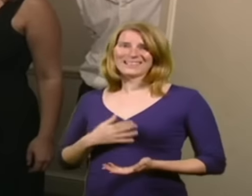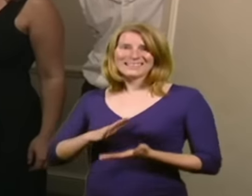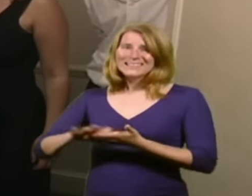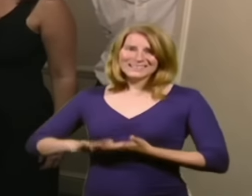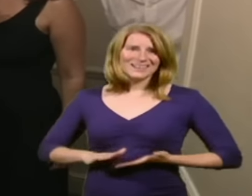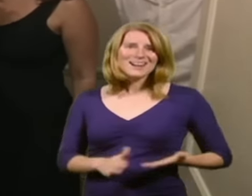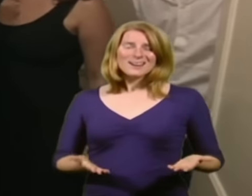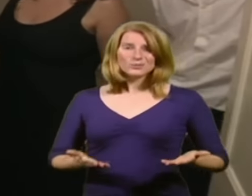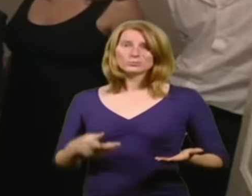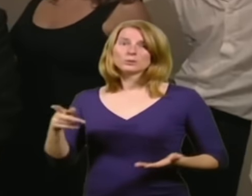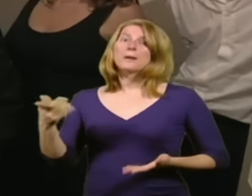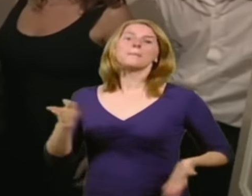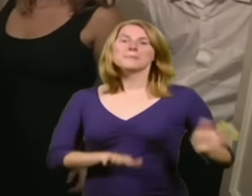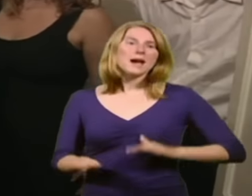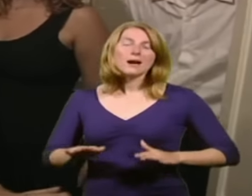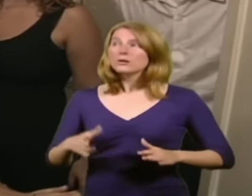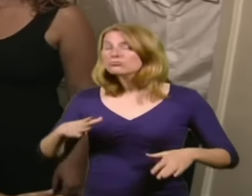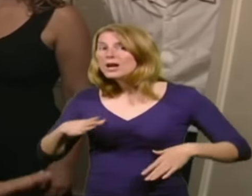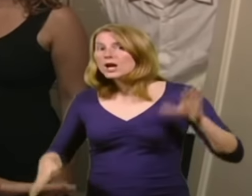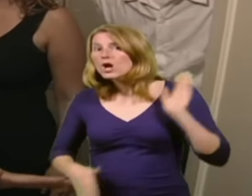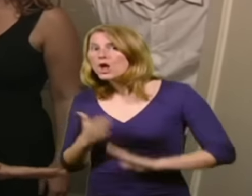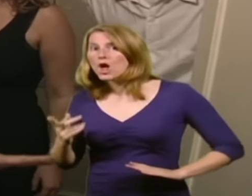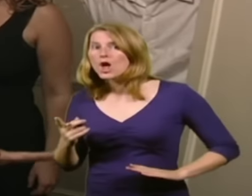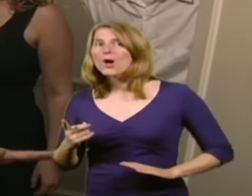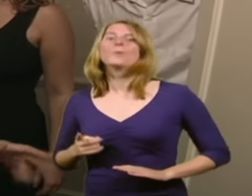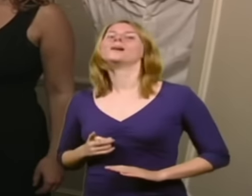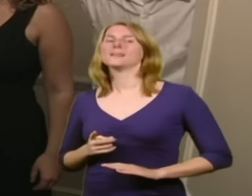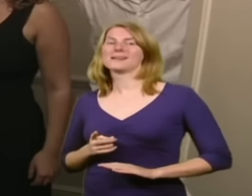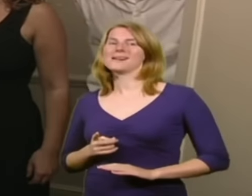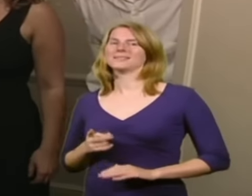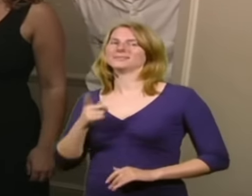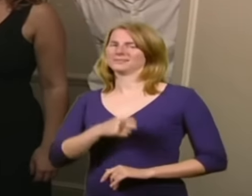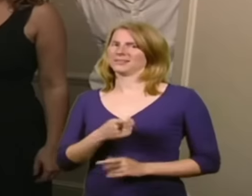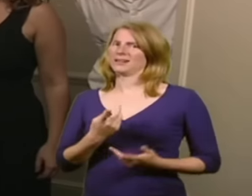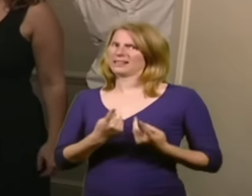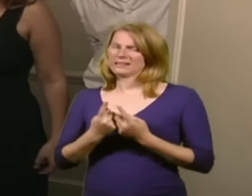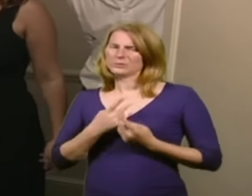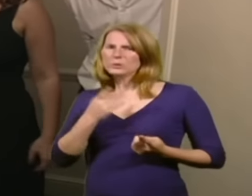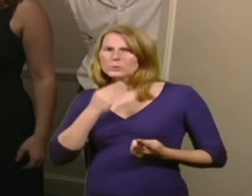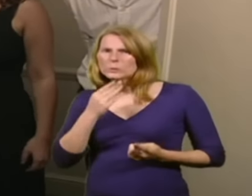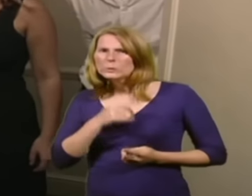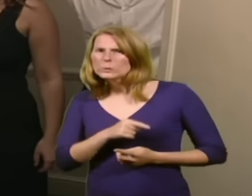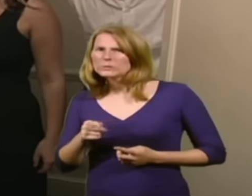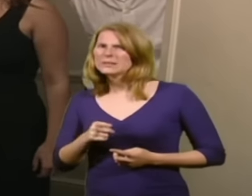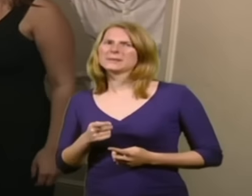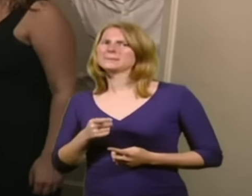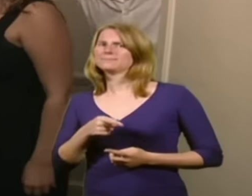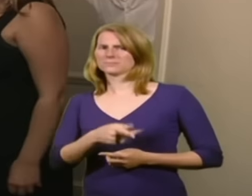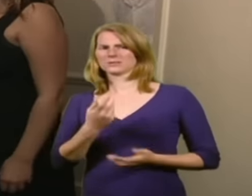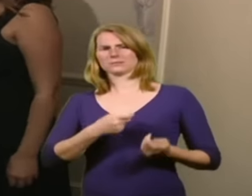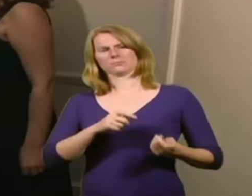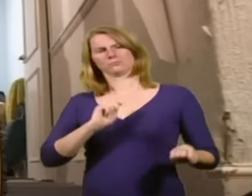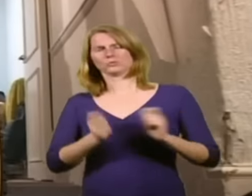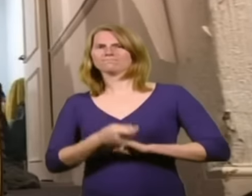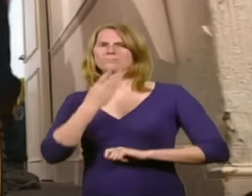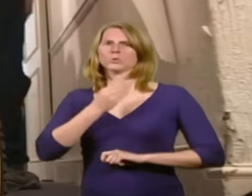There's a few things here I think we can use, but overall we're going to turn this into something useful and presentable. Great. Okay. Okay. Moving